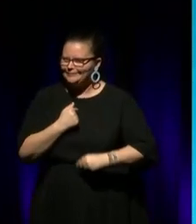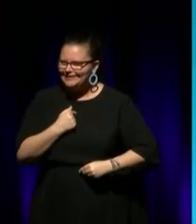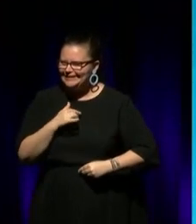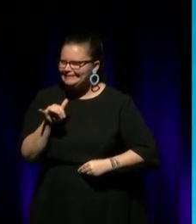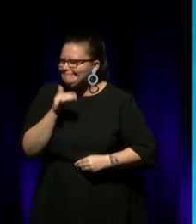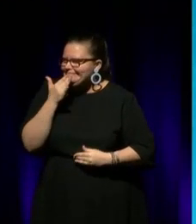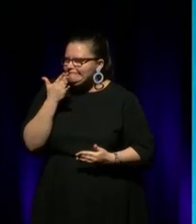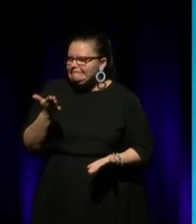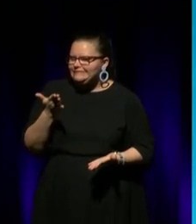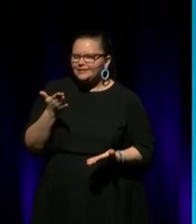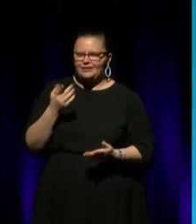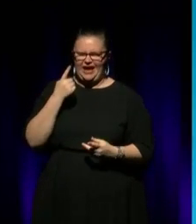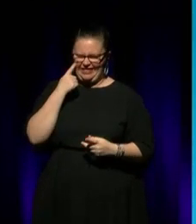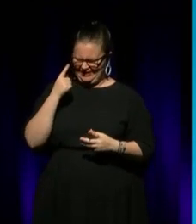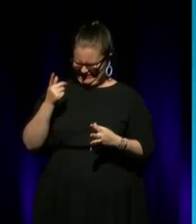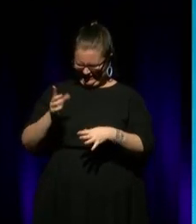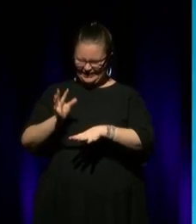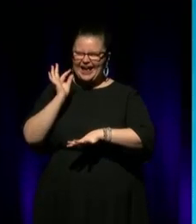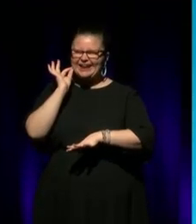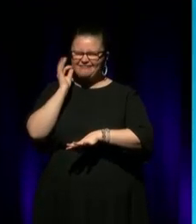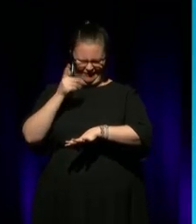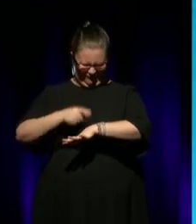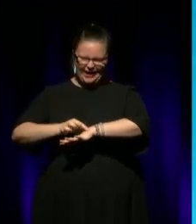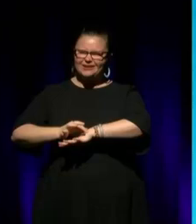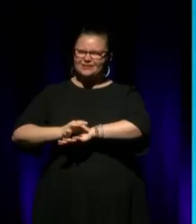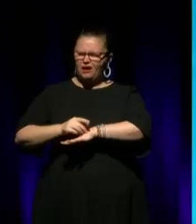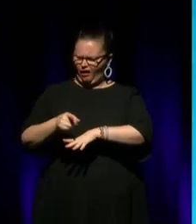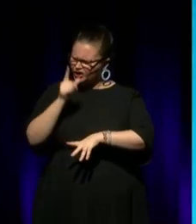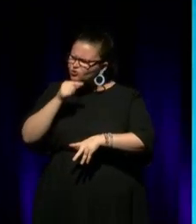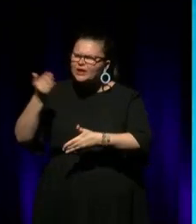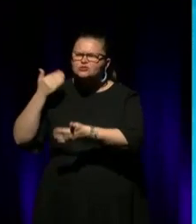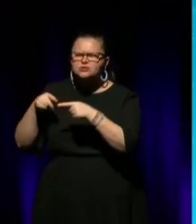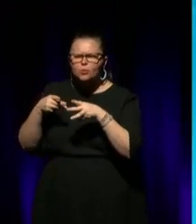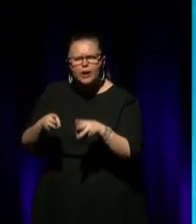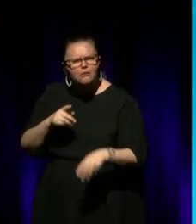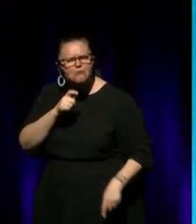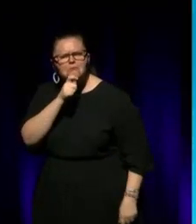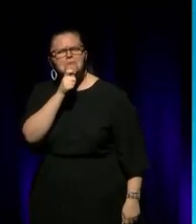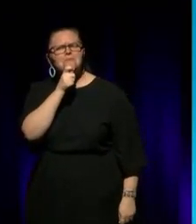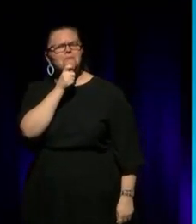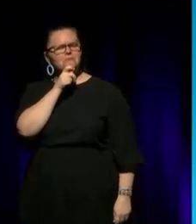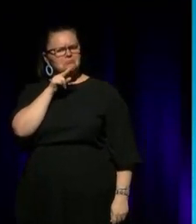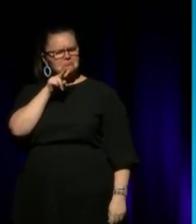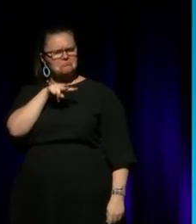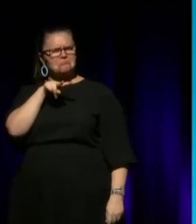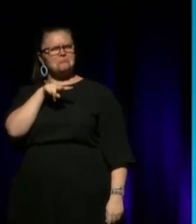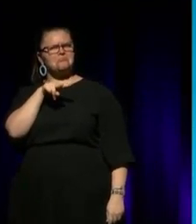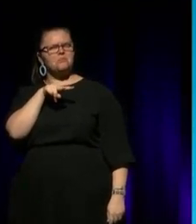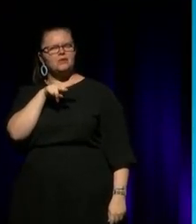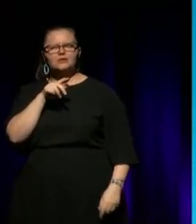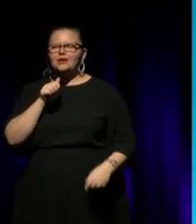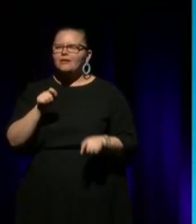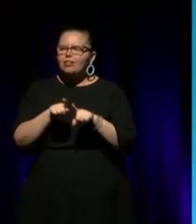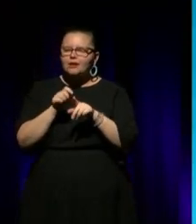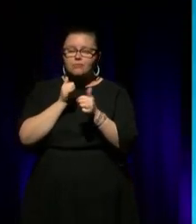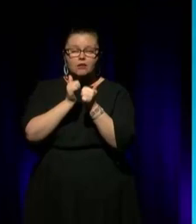real fair fall and then all of a sudden they said, hey, you can do traditional, what's going on here? And it's interesting, like, my brother Russell